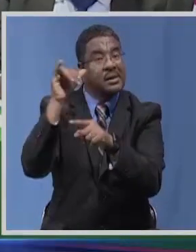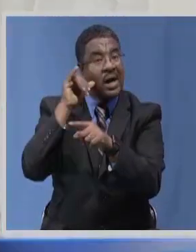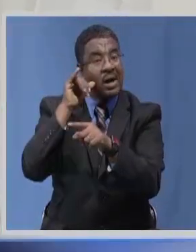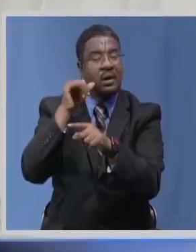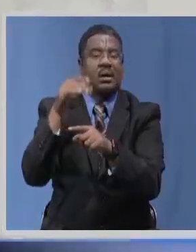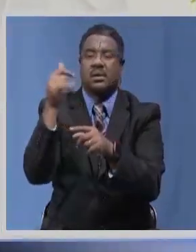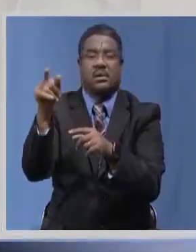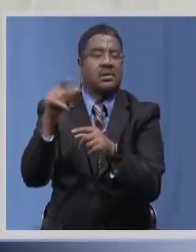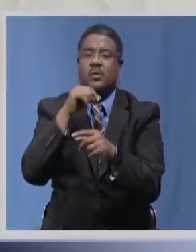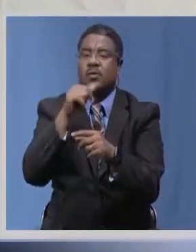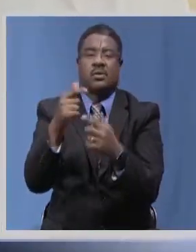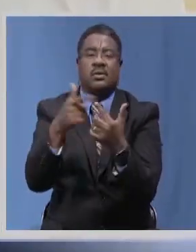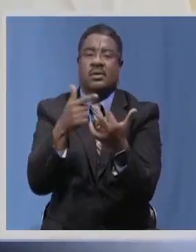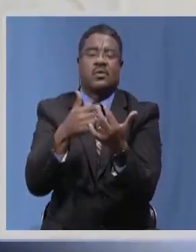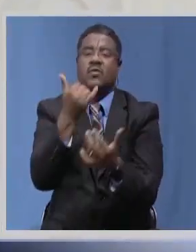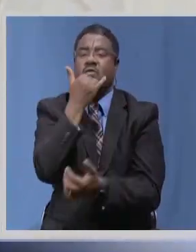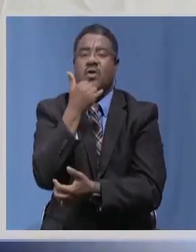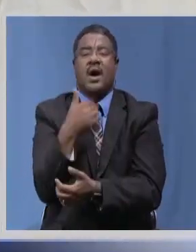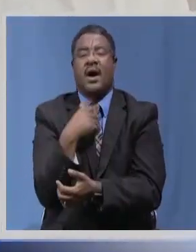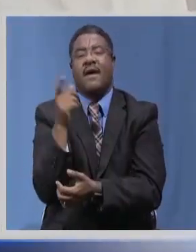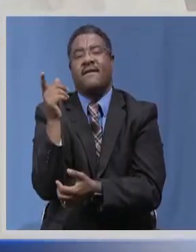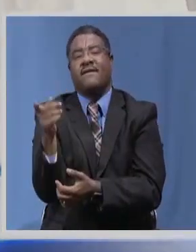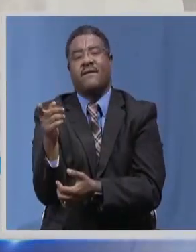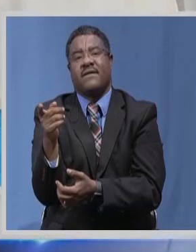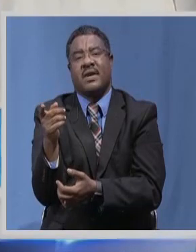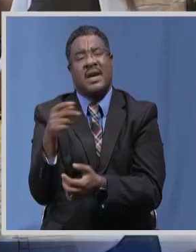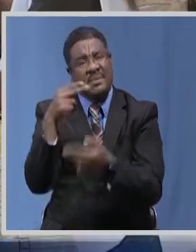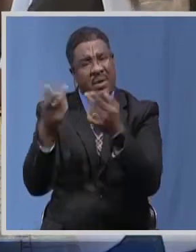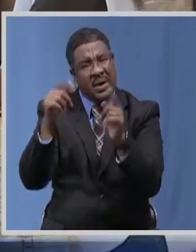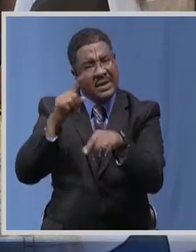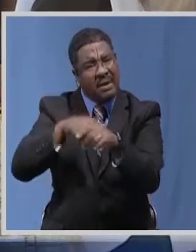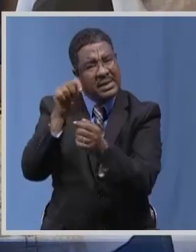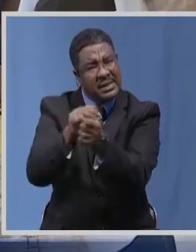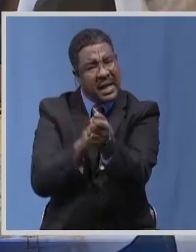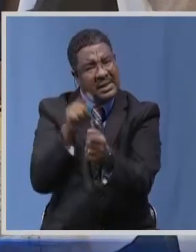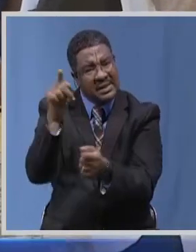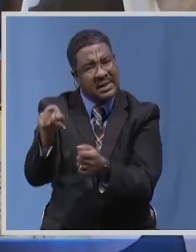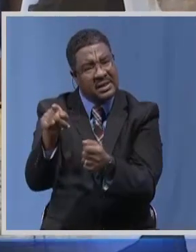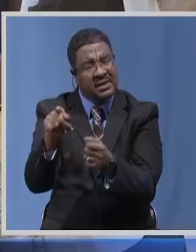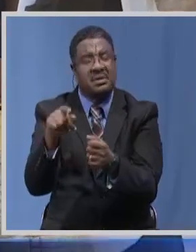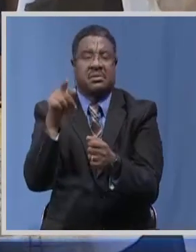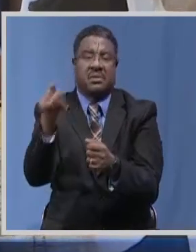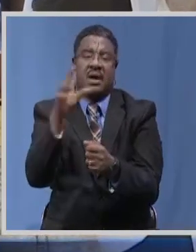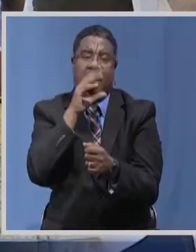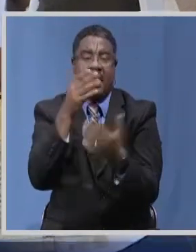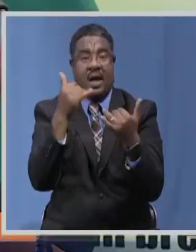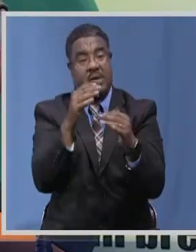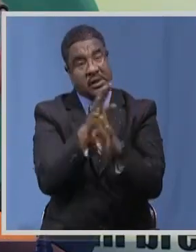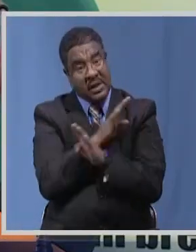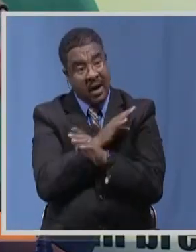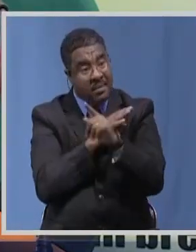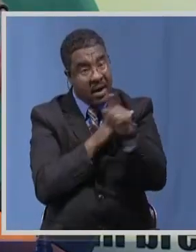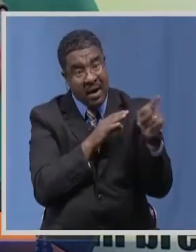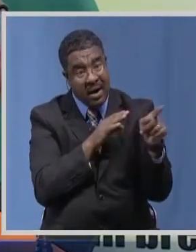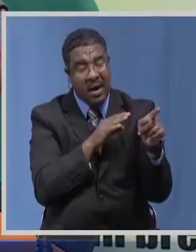while stating that government has heightened disease surveillance in testing dr. Chilufia advised Zambians not weaken their